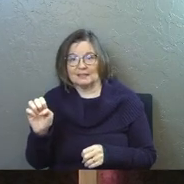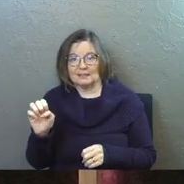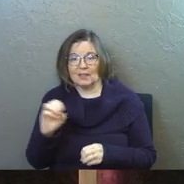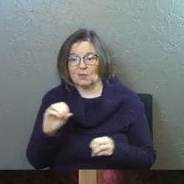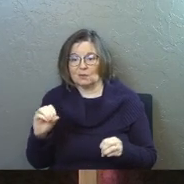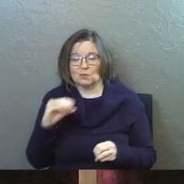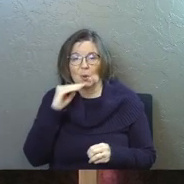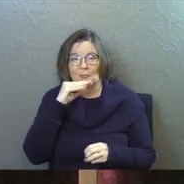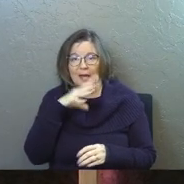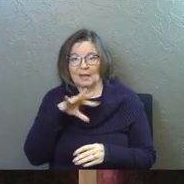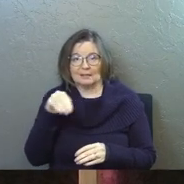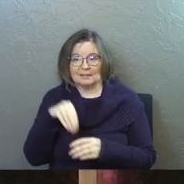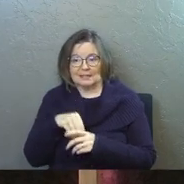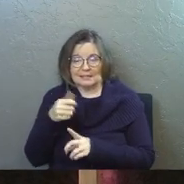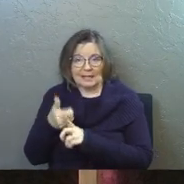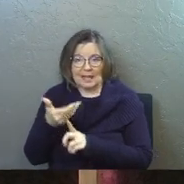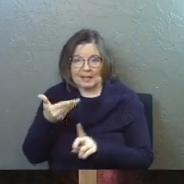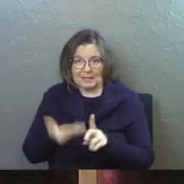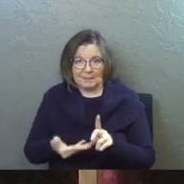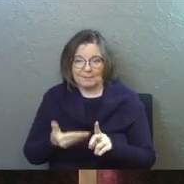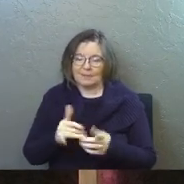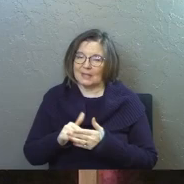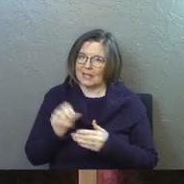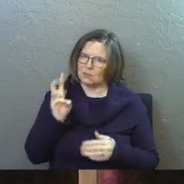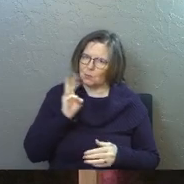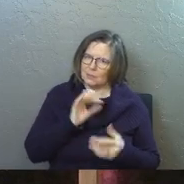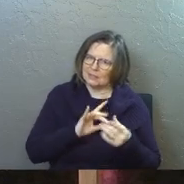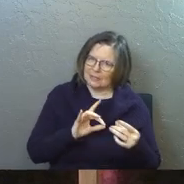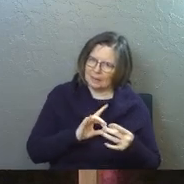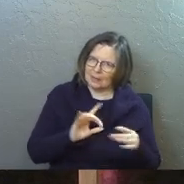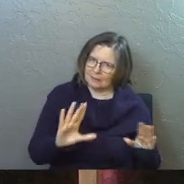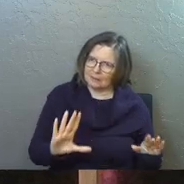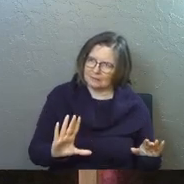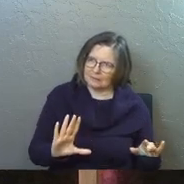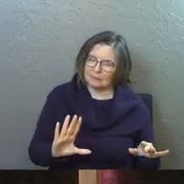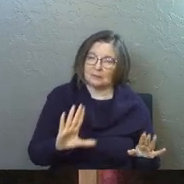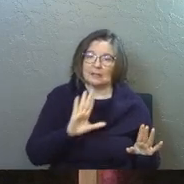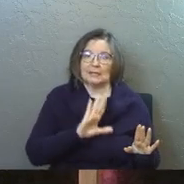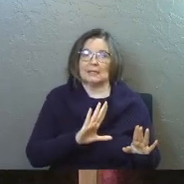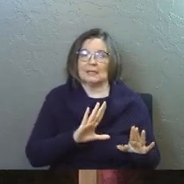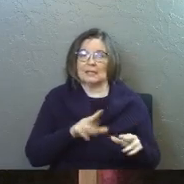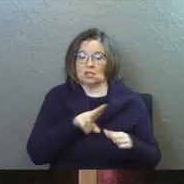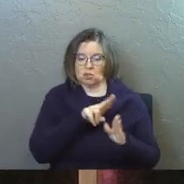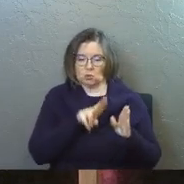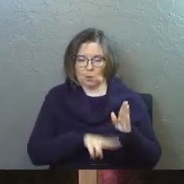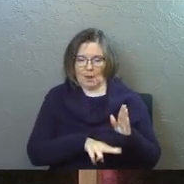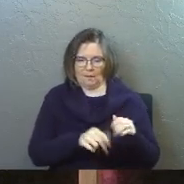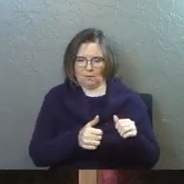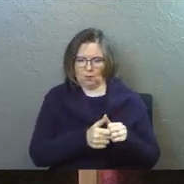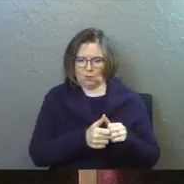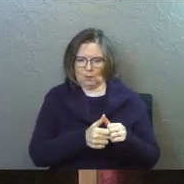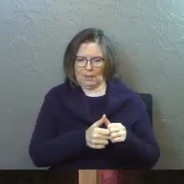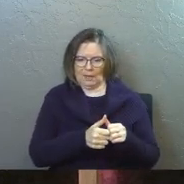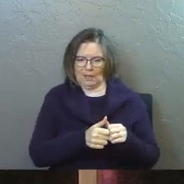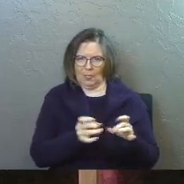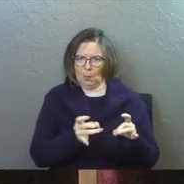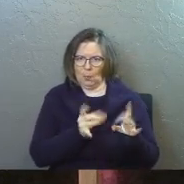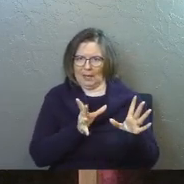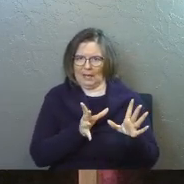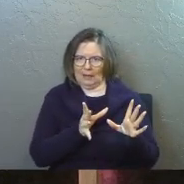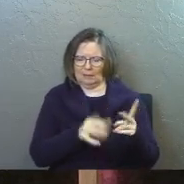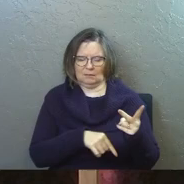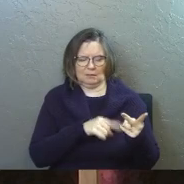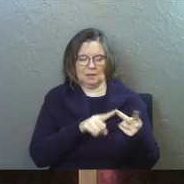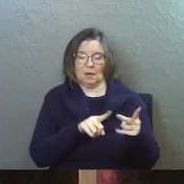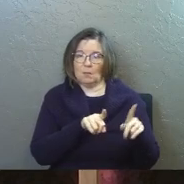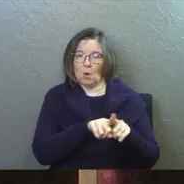deceit found in his mouth. Now that's, that's a weird statement. His grave was with the wicked, number one. And it